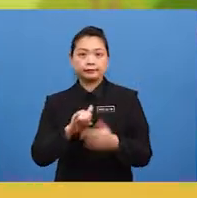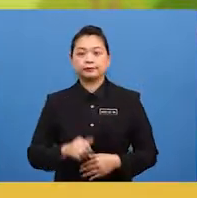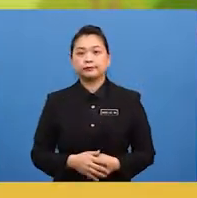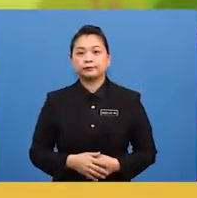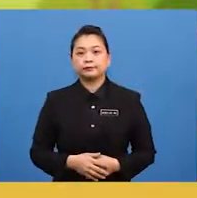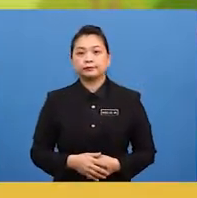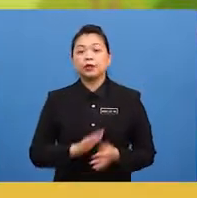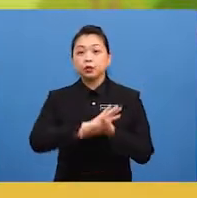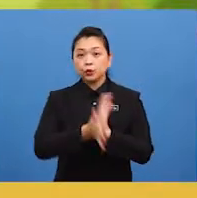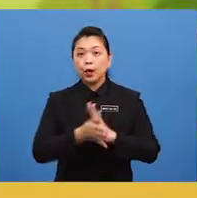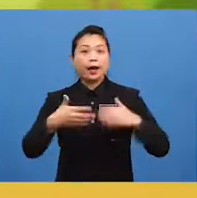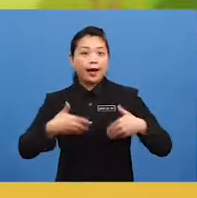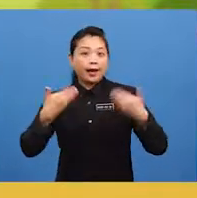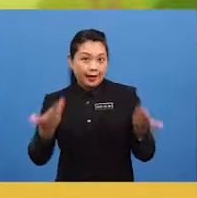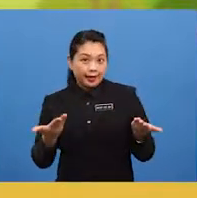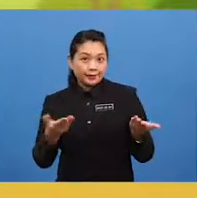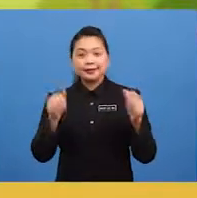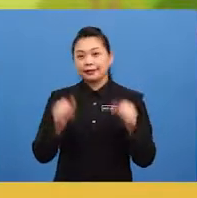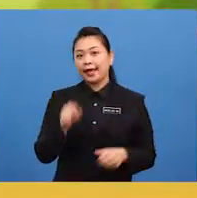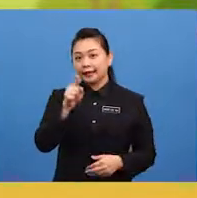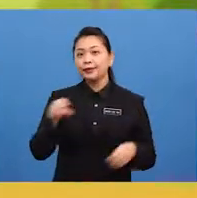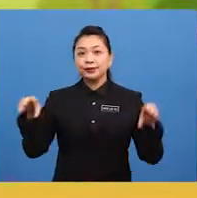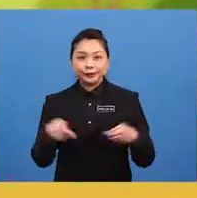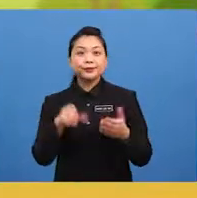So, how can you do that?